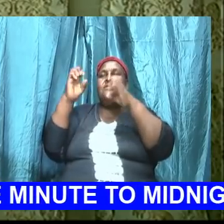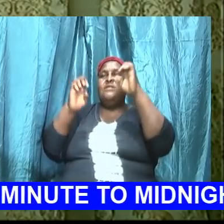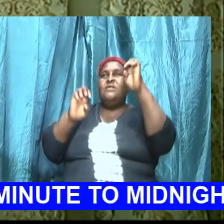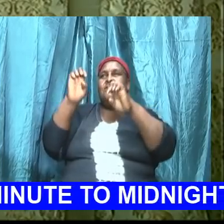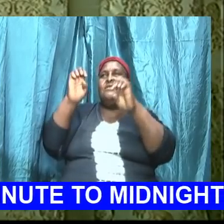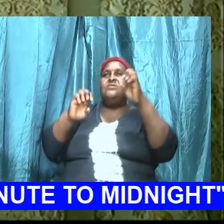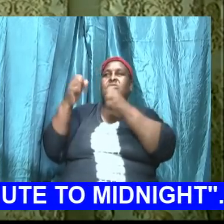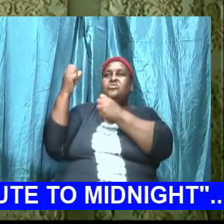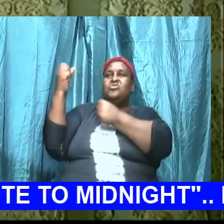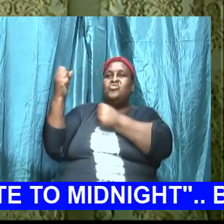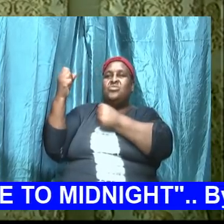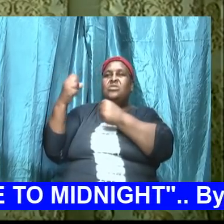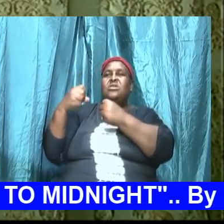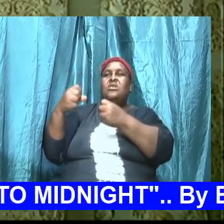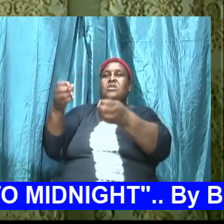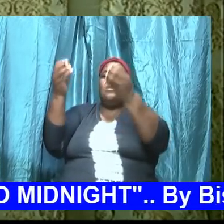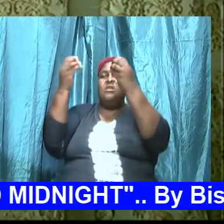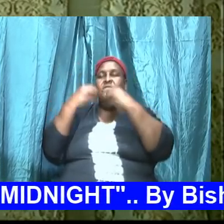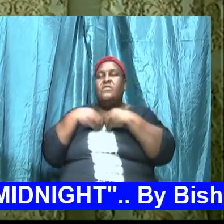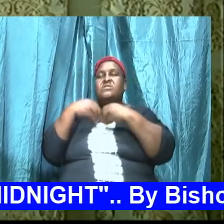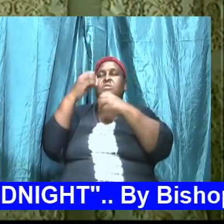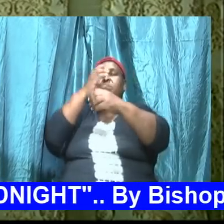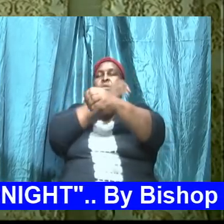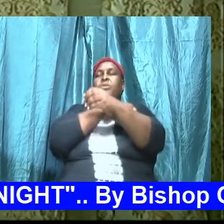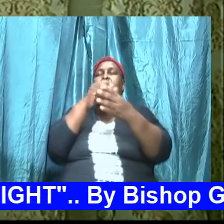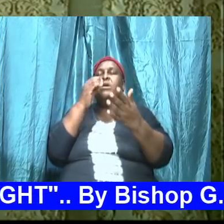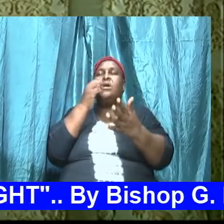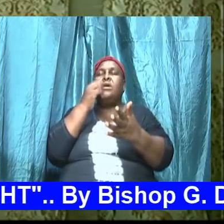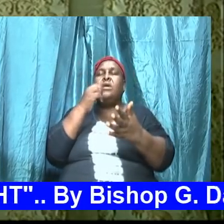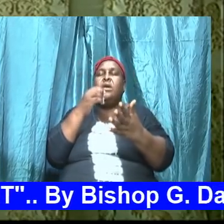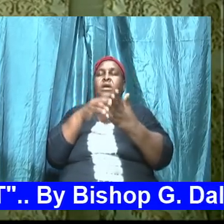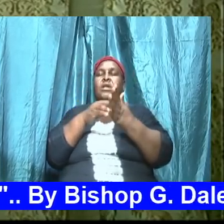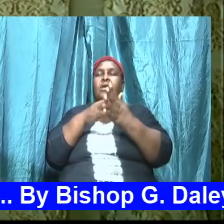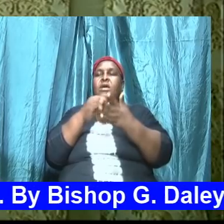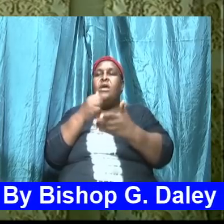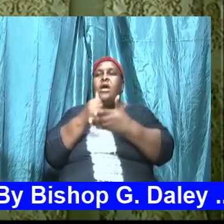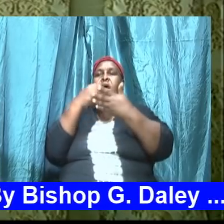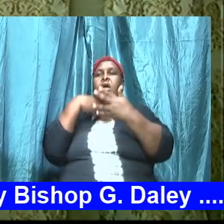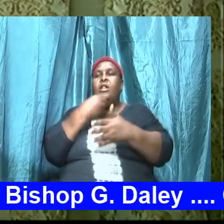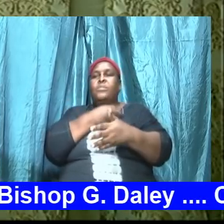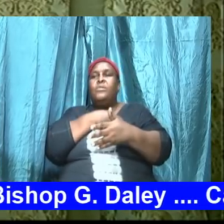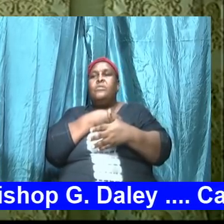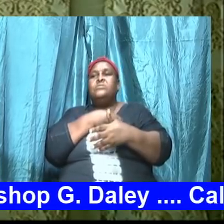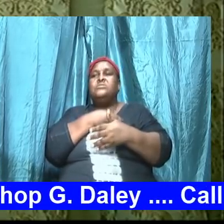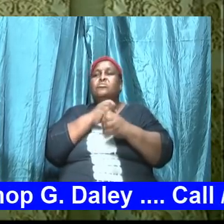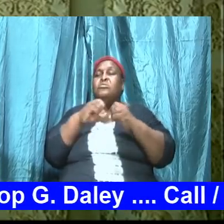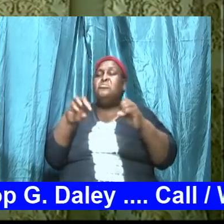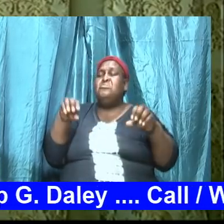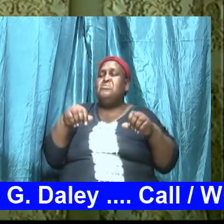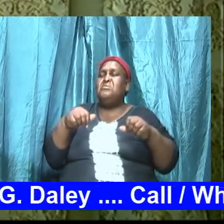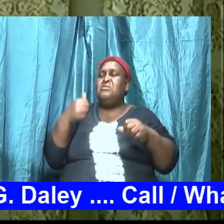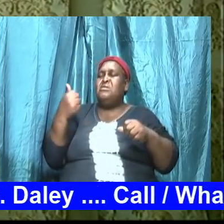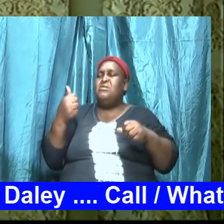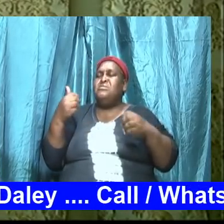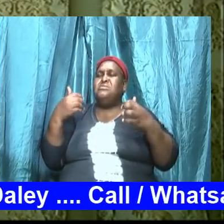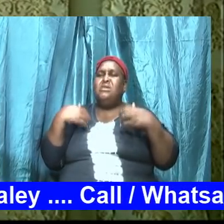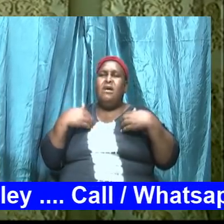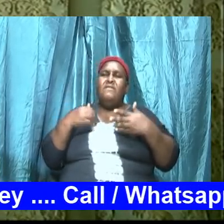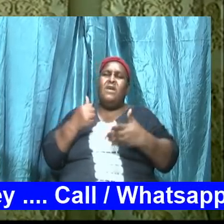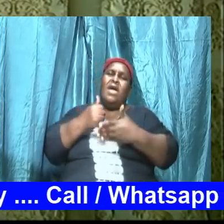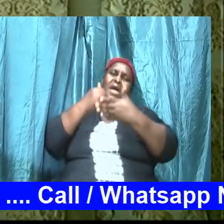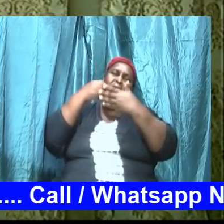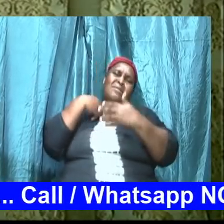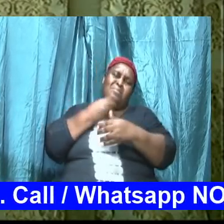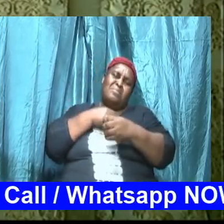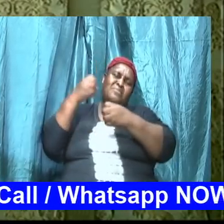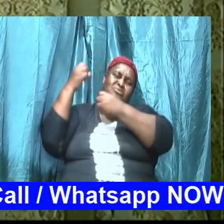grant unto us the power again and help us oh God if there is nothing else that we have help us to have a